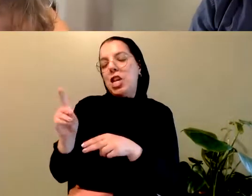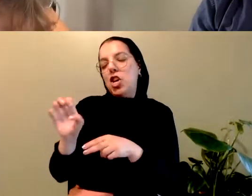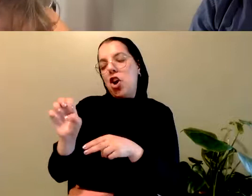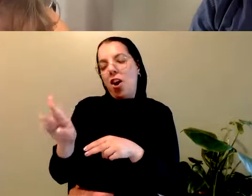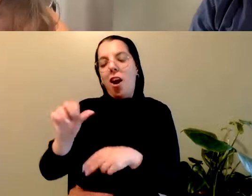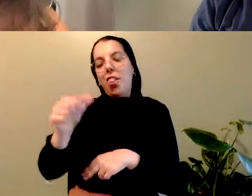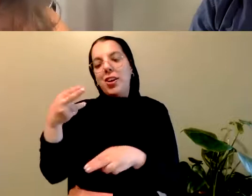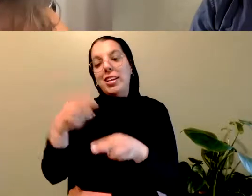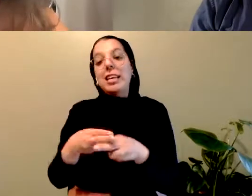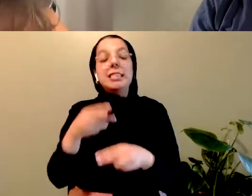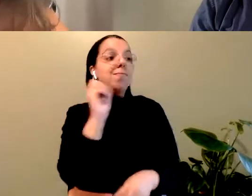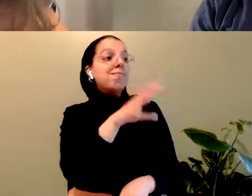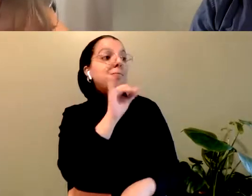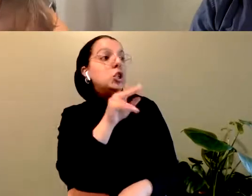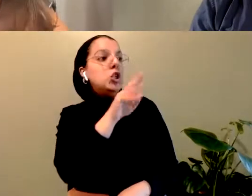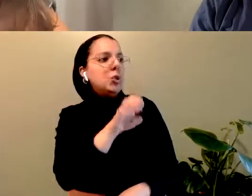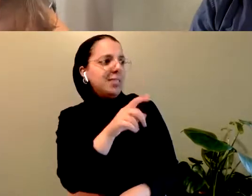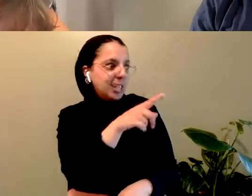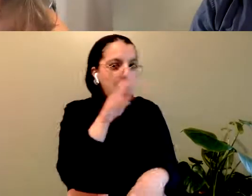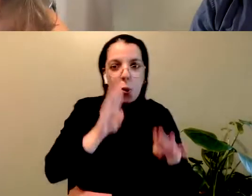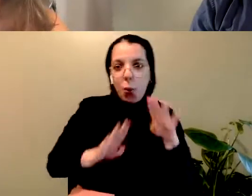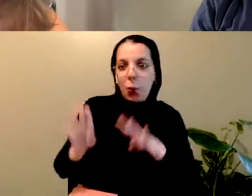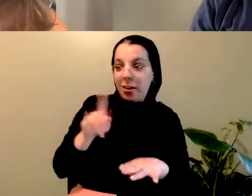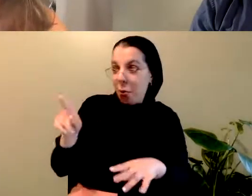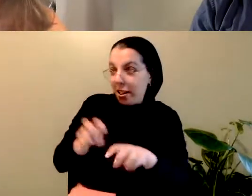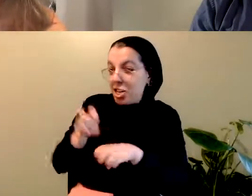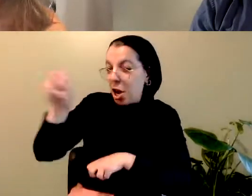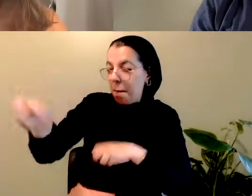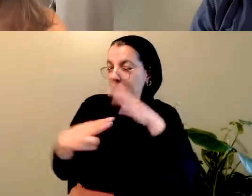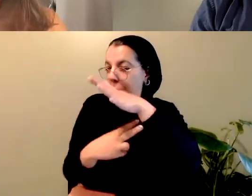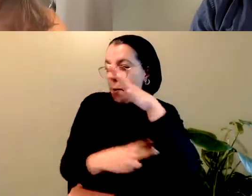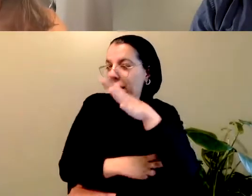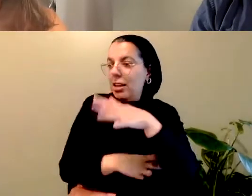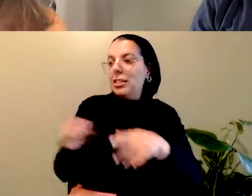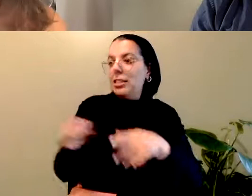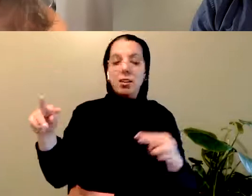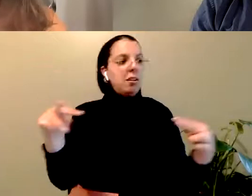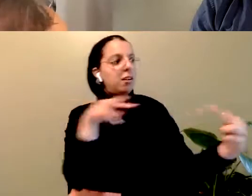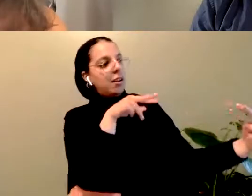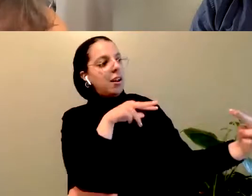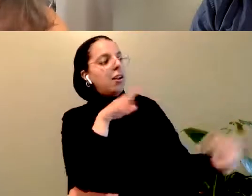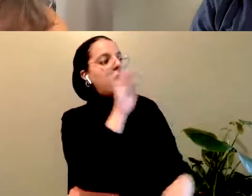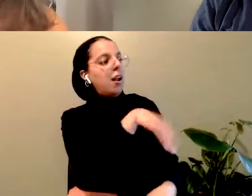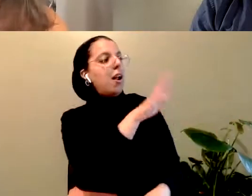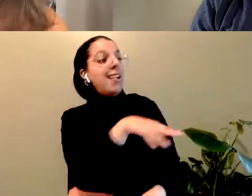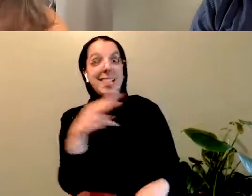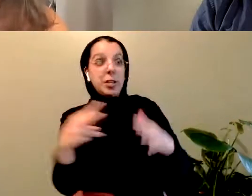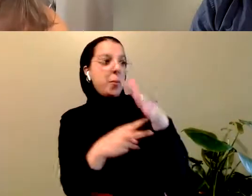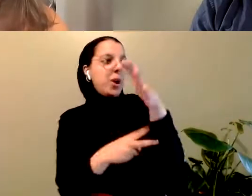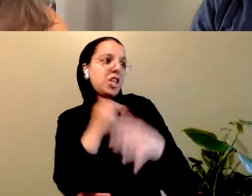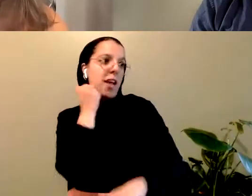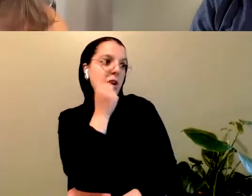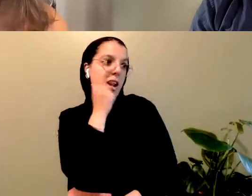says to June when she's worried that he might jump off the bridge, he looks at her and he tells her, I cross this bridge every day.